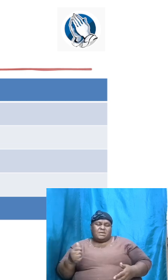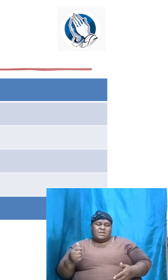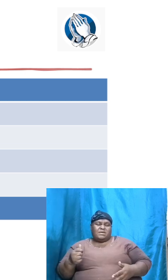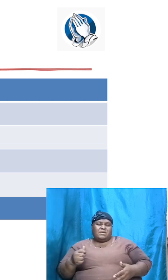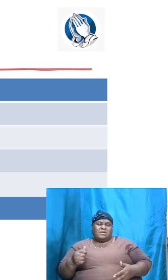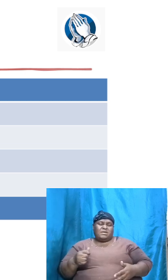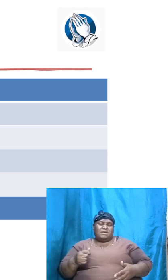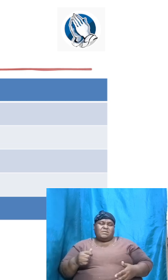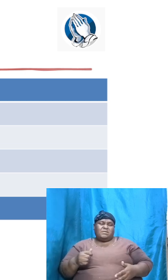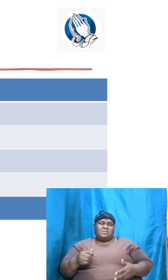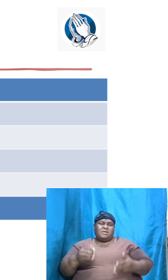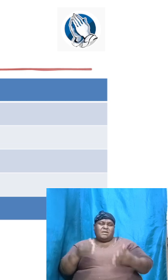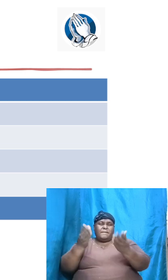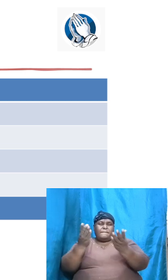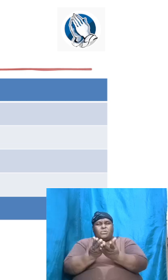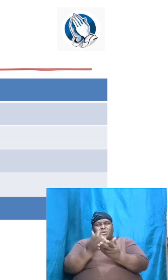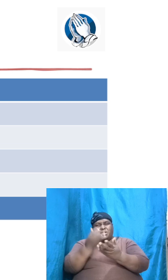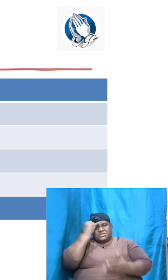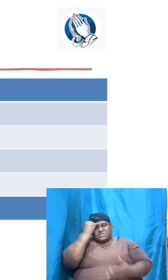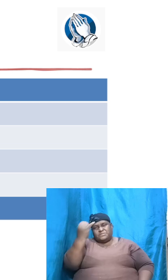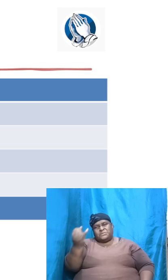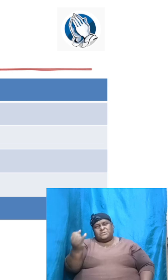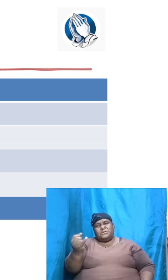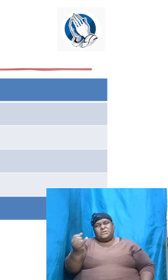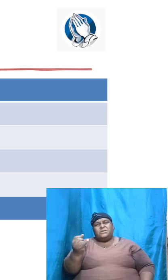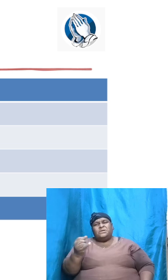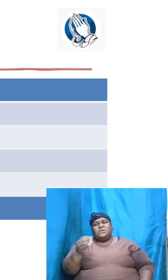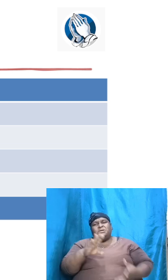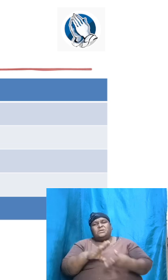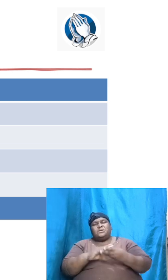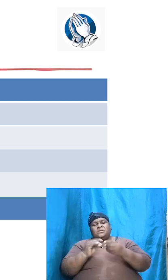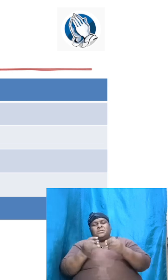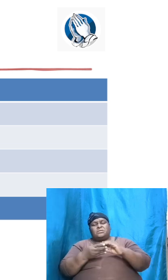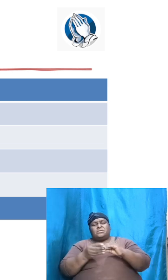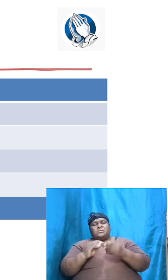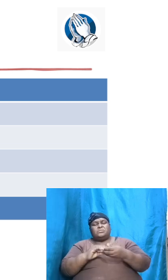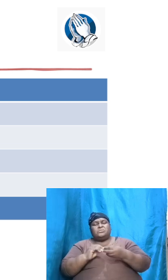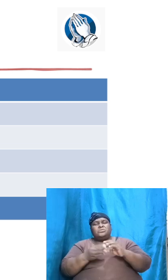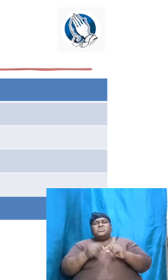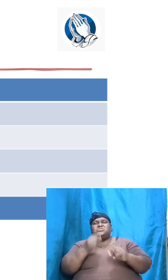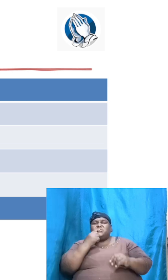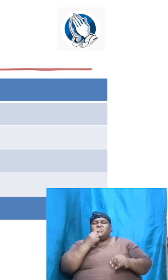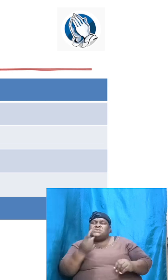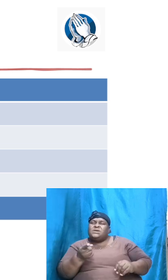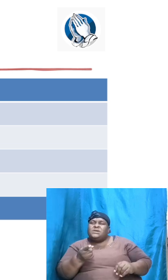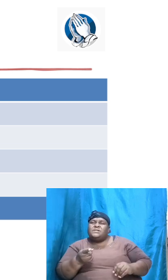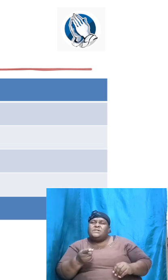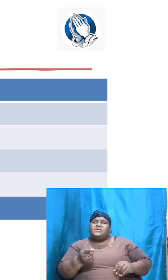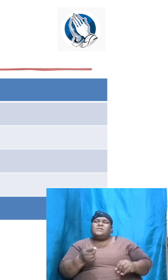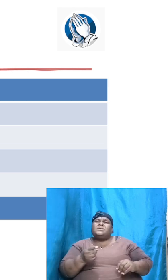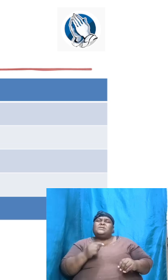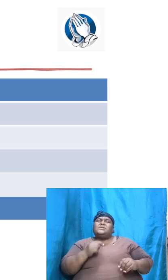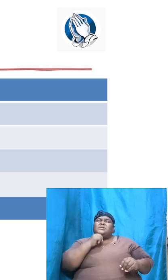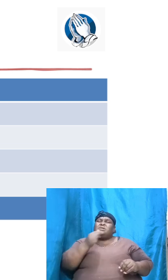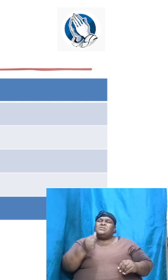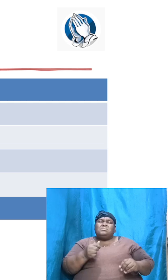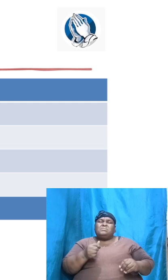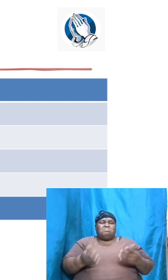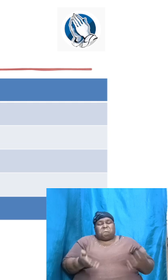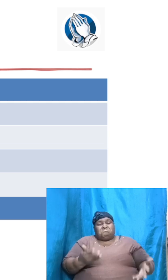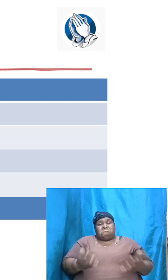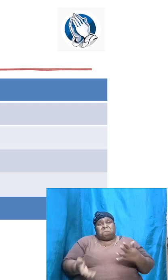the book is inspired and that the story that it presents is not a make-believe,